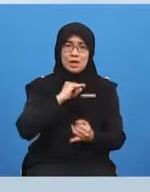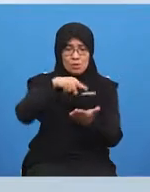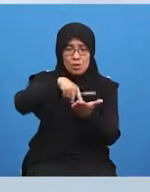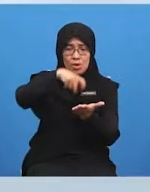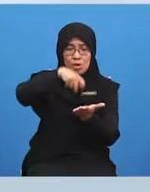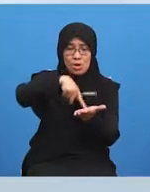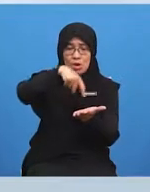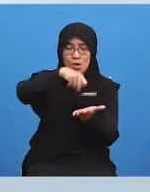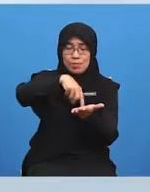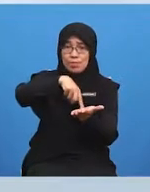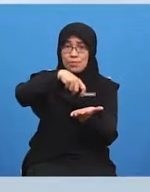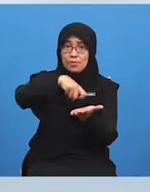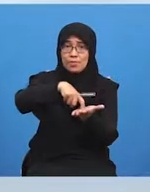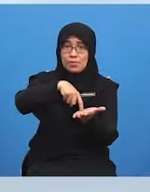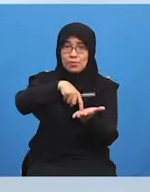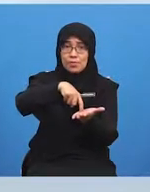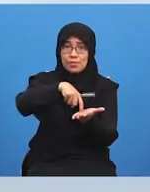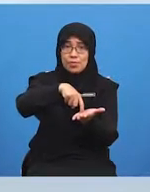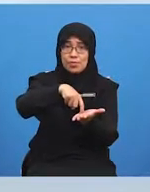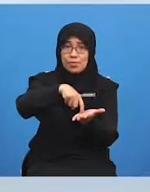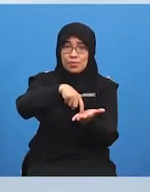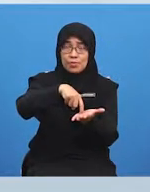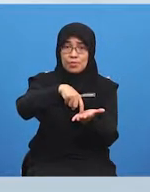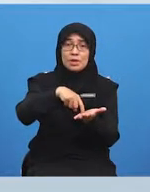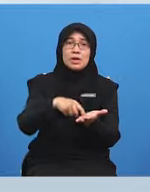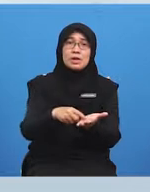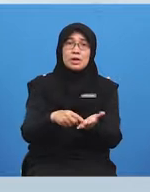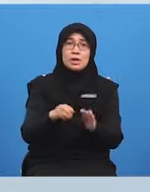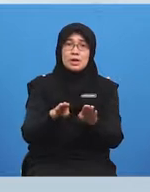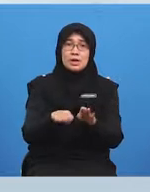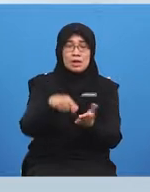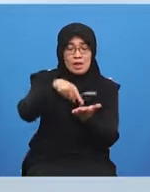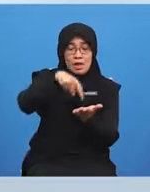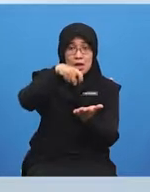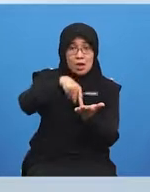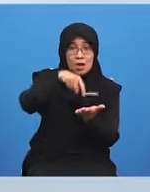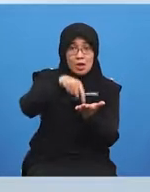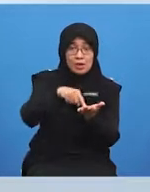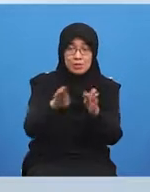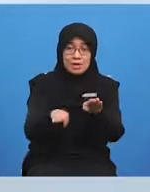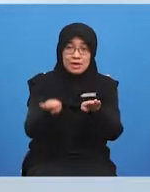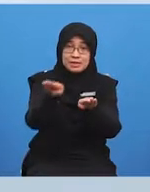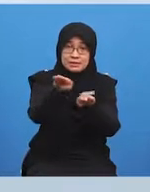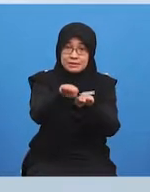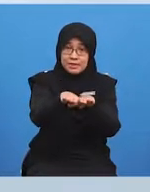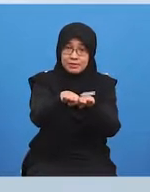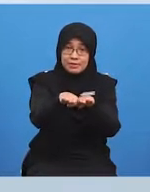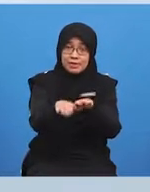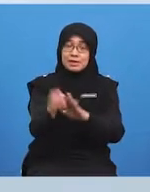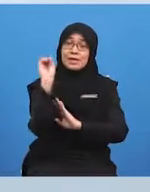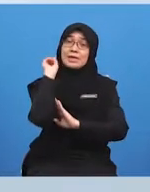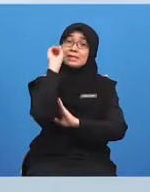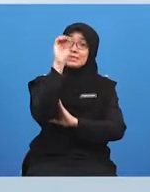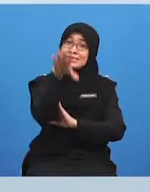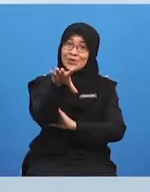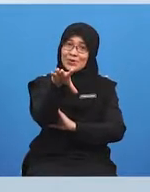step in and there you go yay give yourself a round of